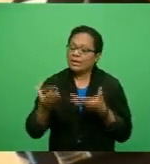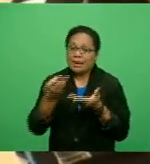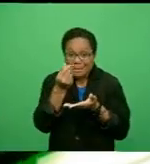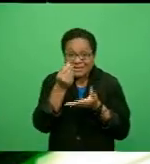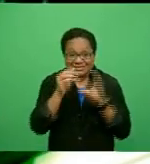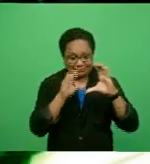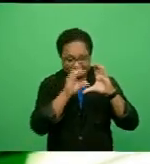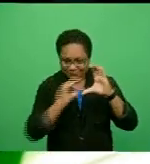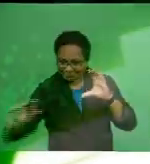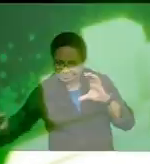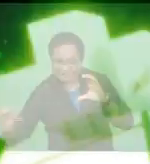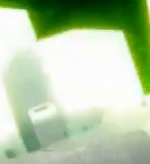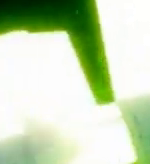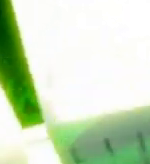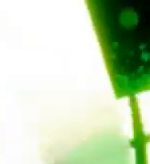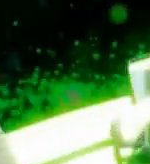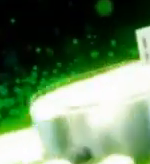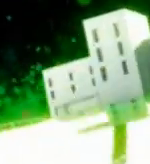of every sale.